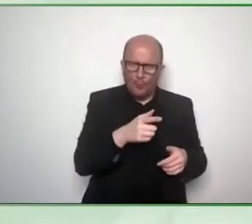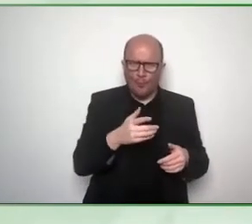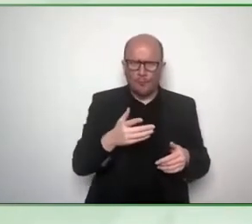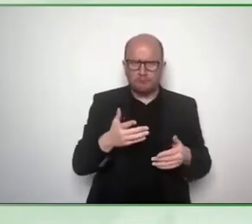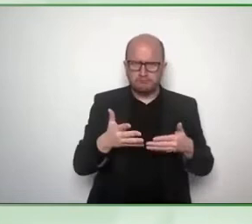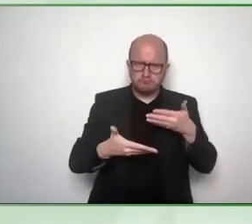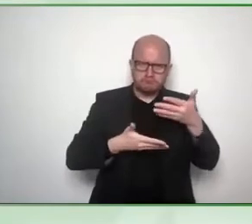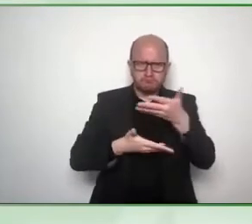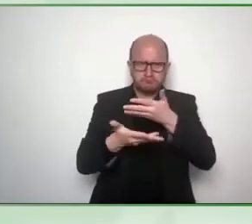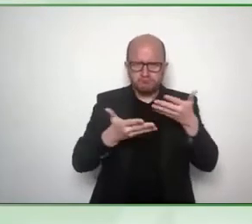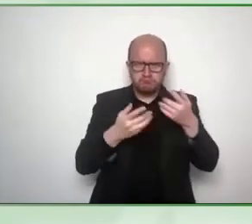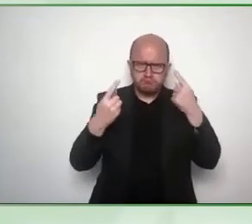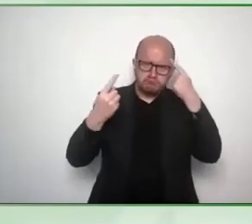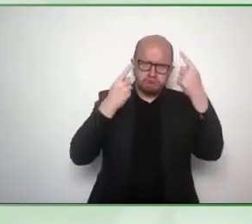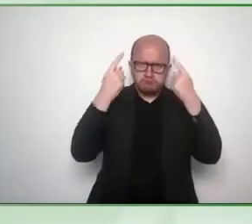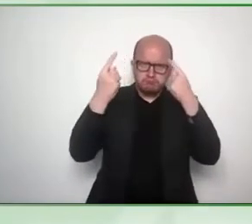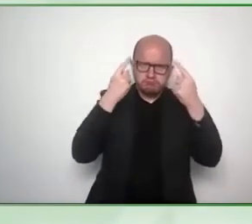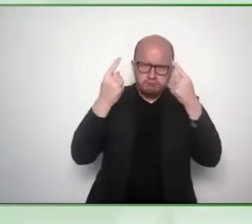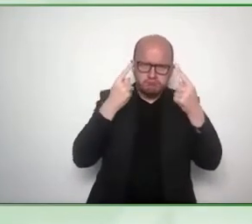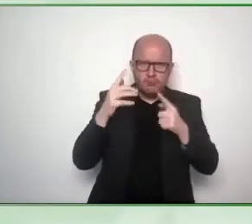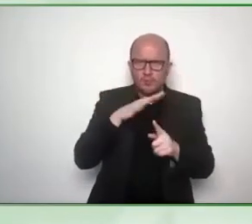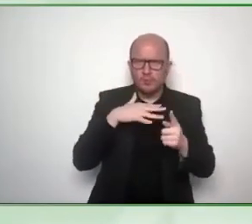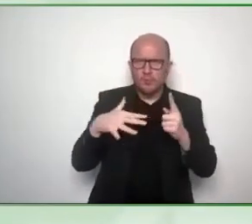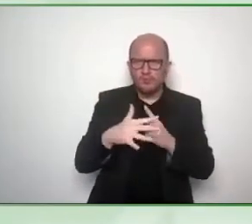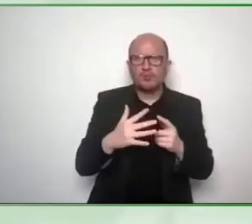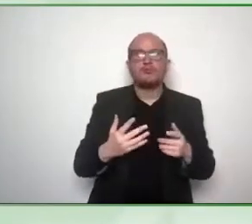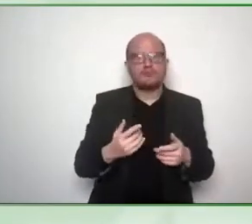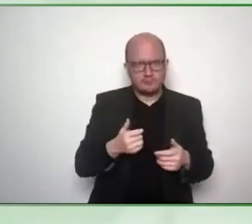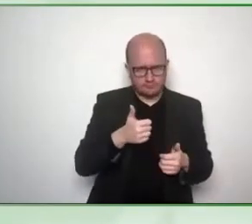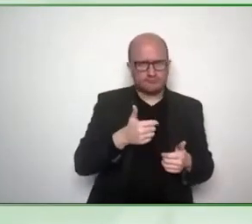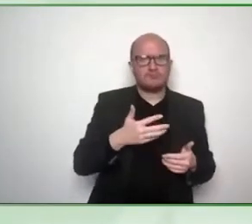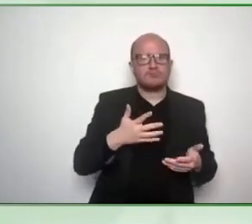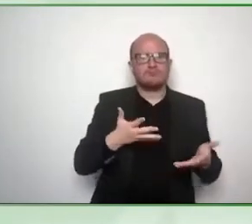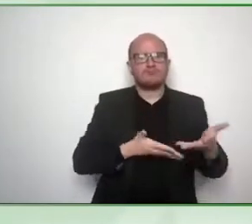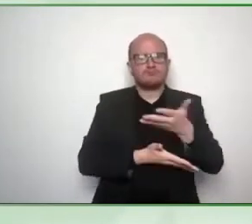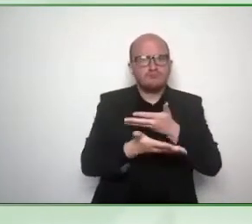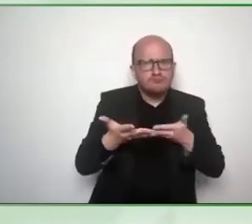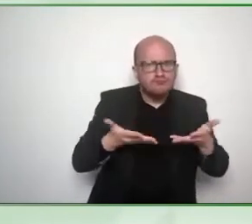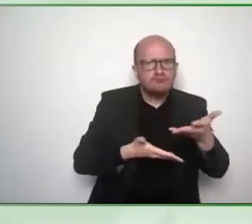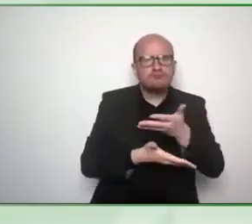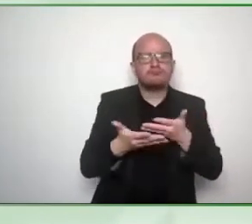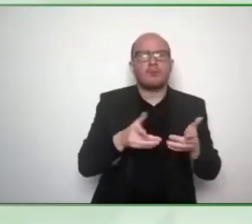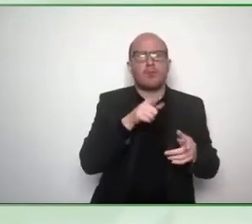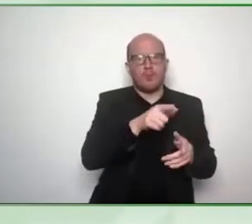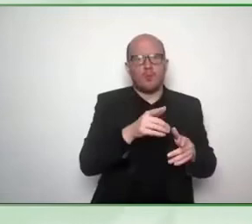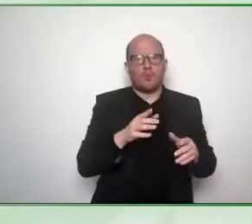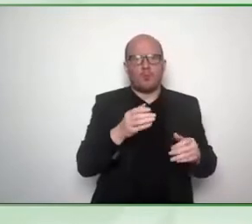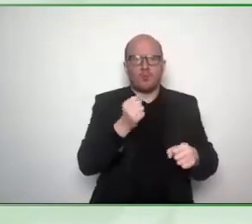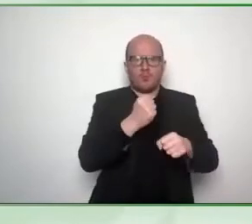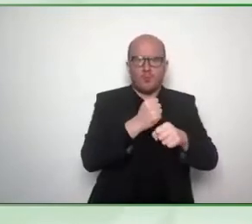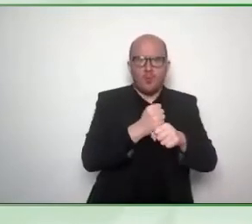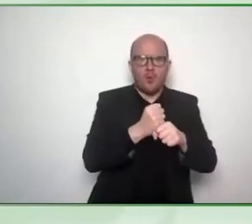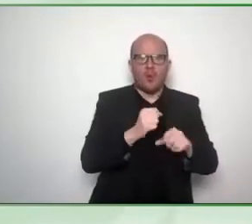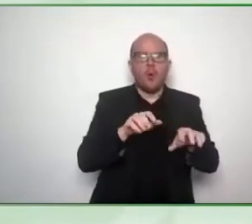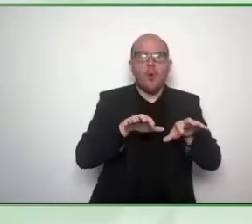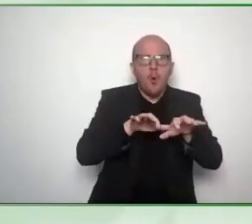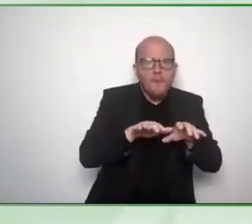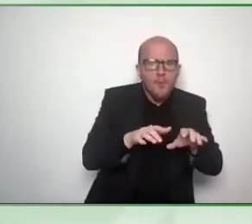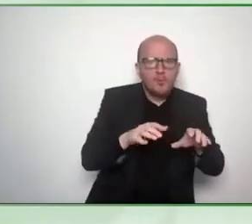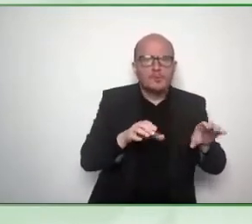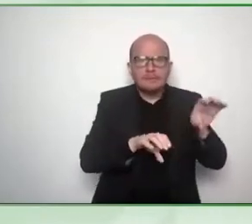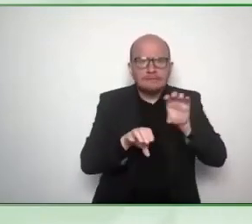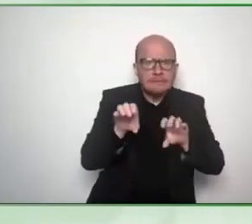Oslo Metropolitan University what do you love doing most among all what you do